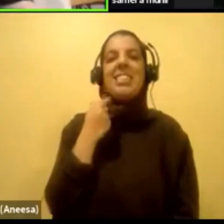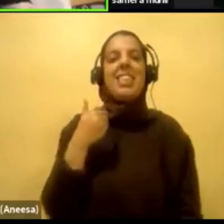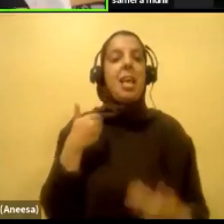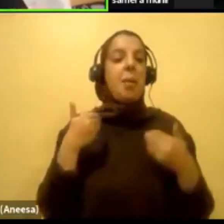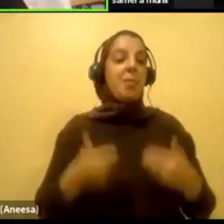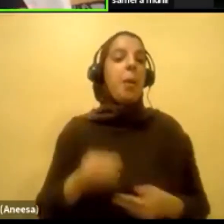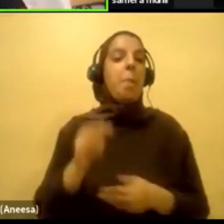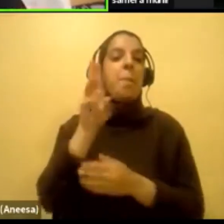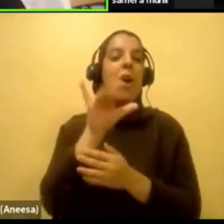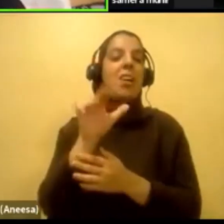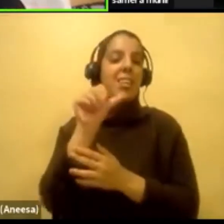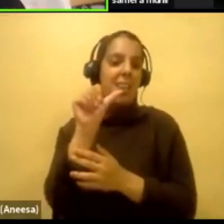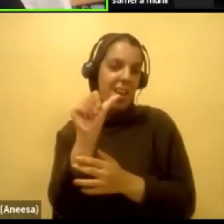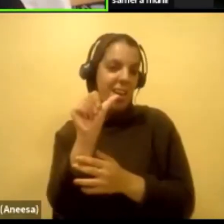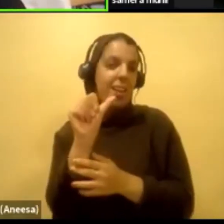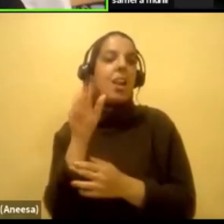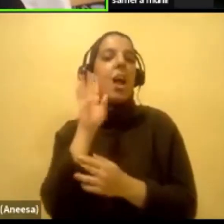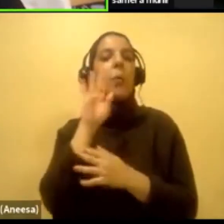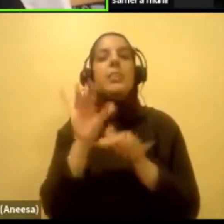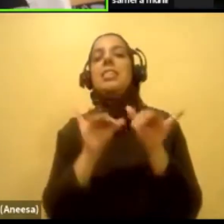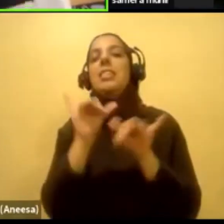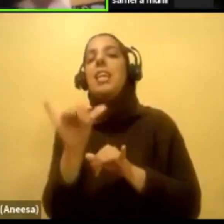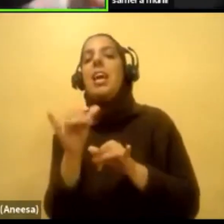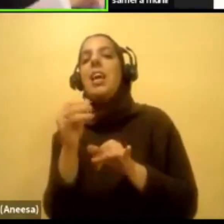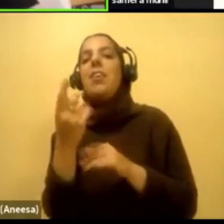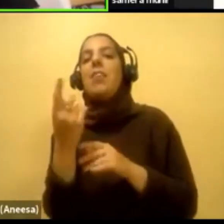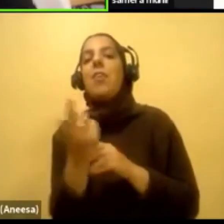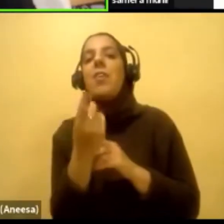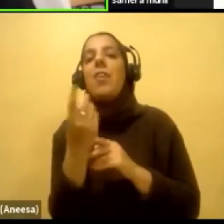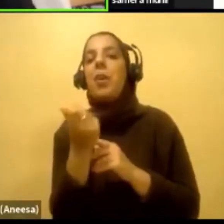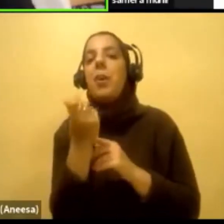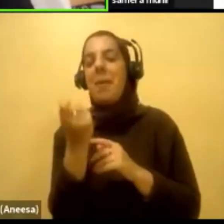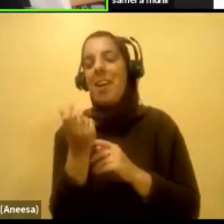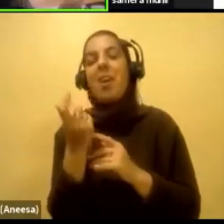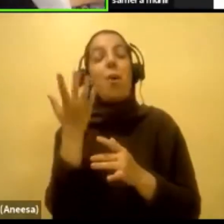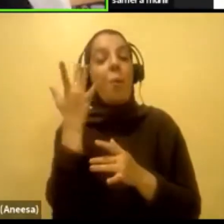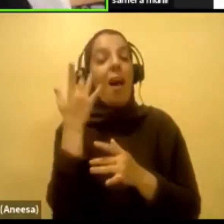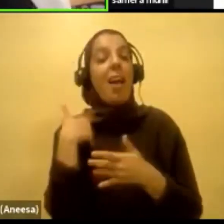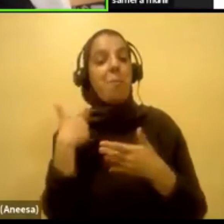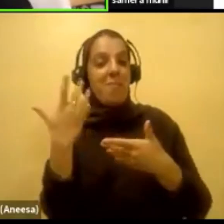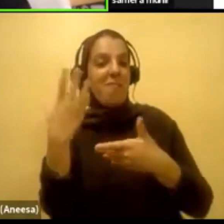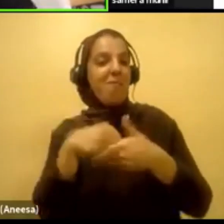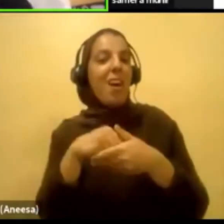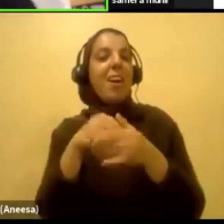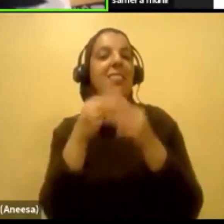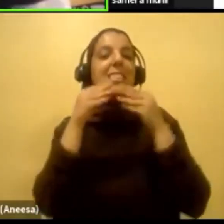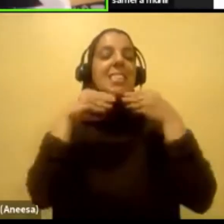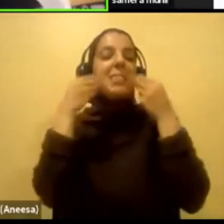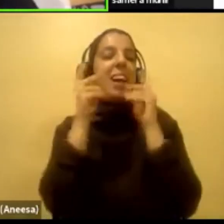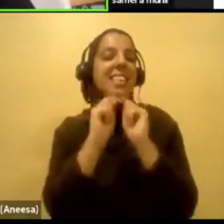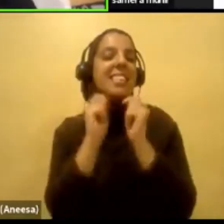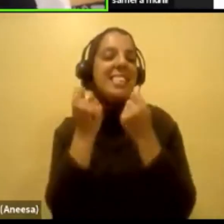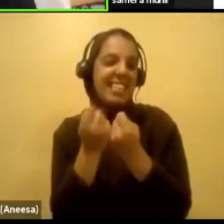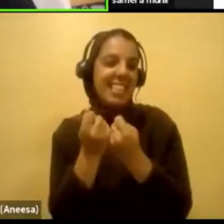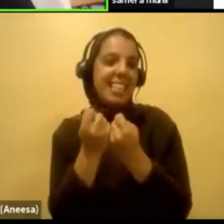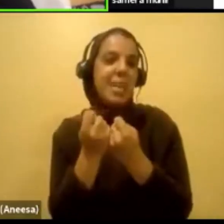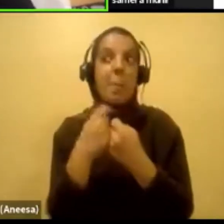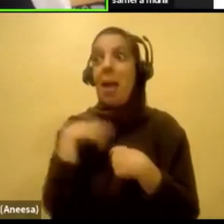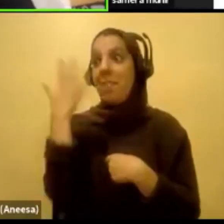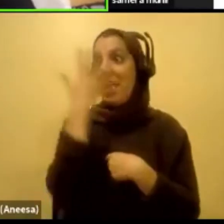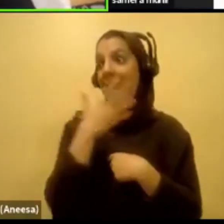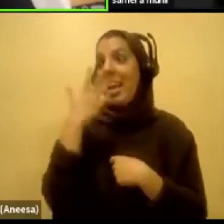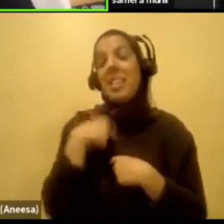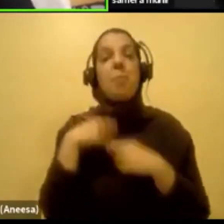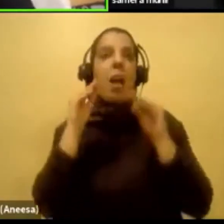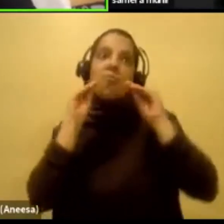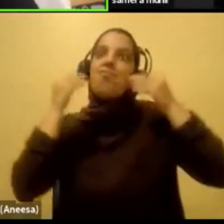is Maria. I'm going to be sticking around here for a while. I'm part of the smile team. So you better get used to me and my big mouth and my face. So I'll